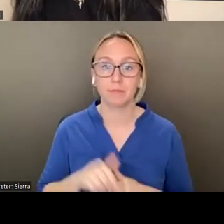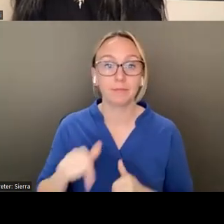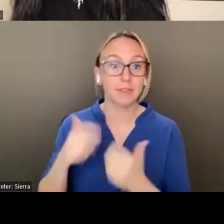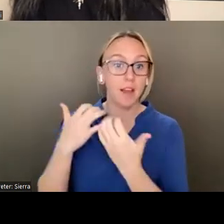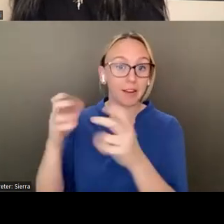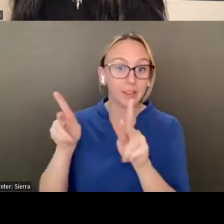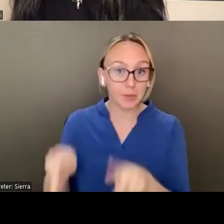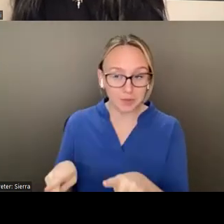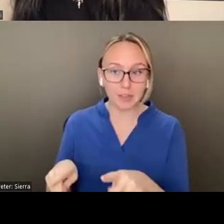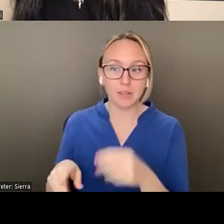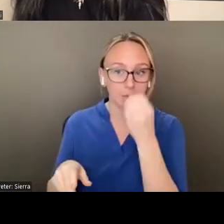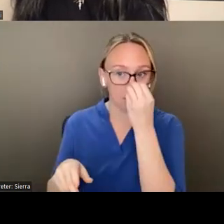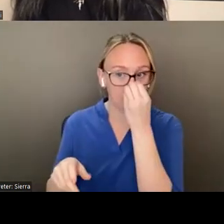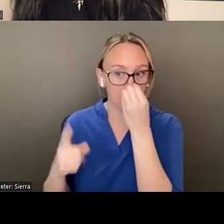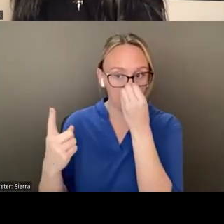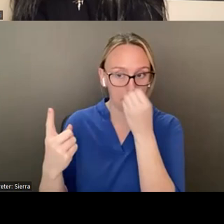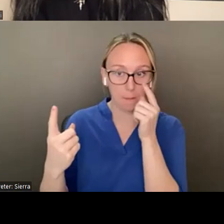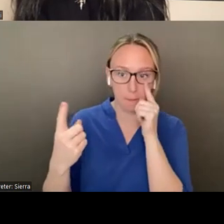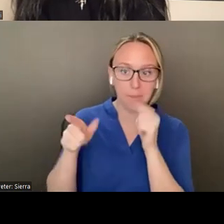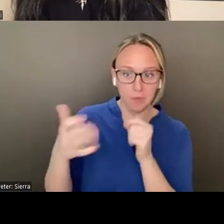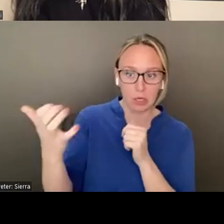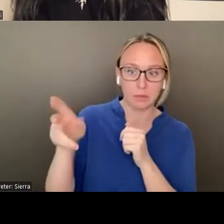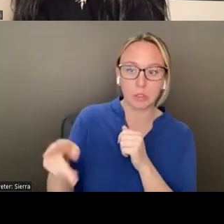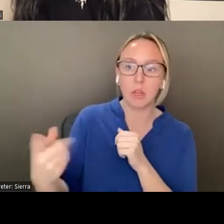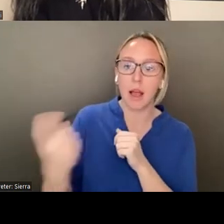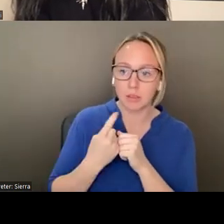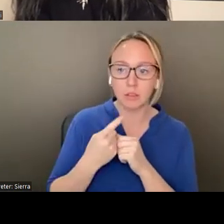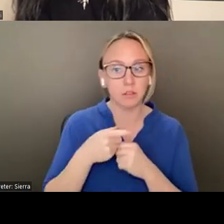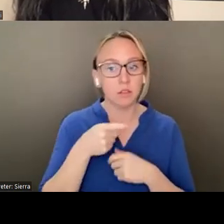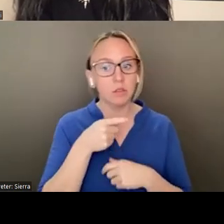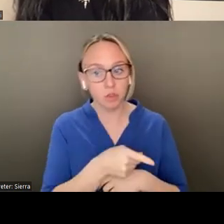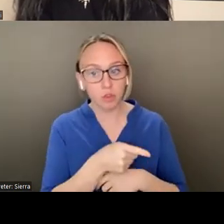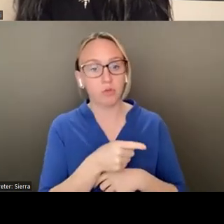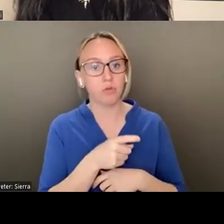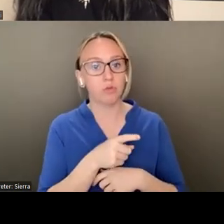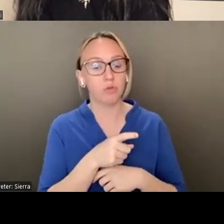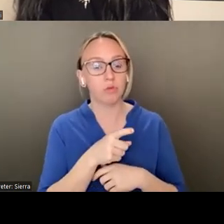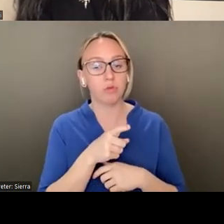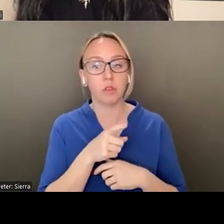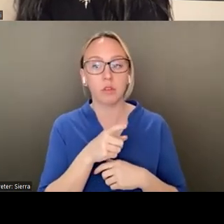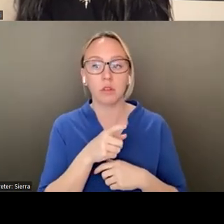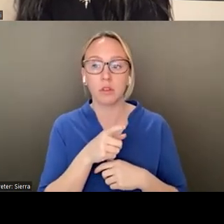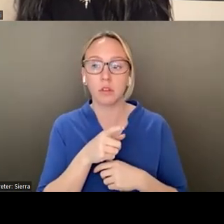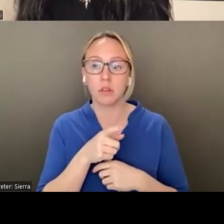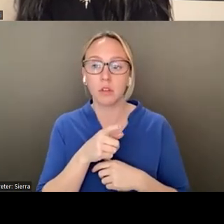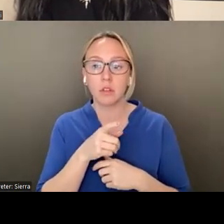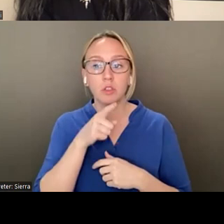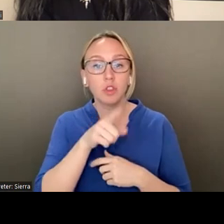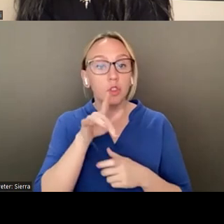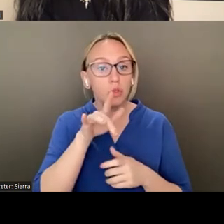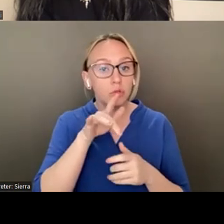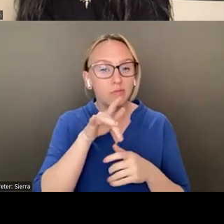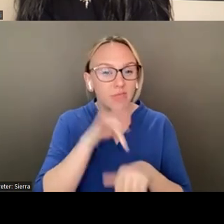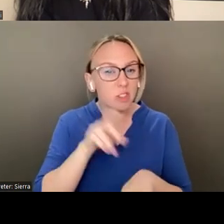asks, did you travel into and through the surrounding surrounding landscape just outside of Boise? Did